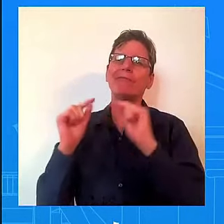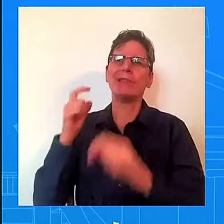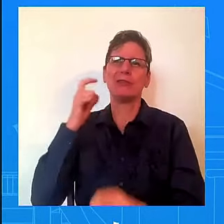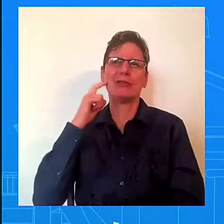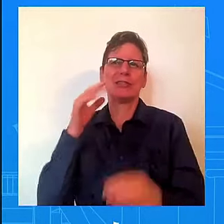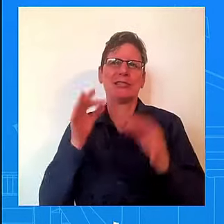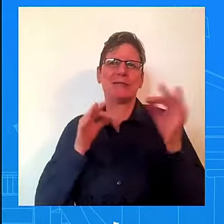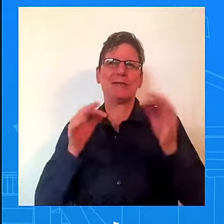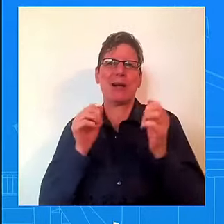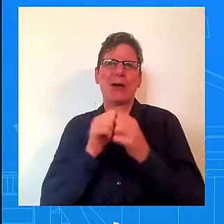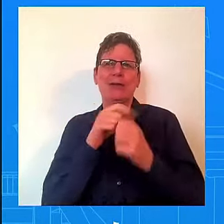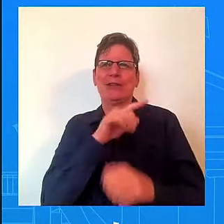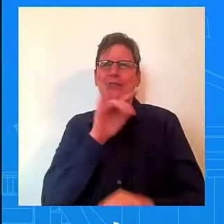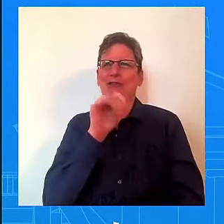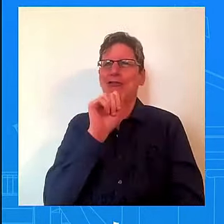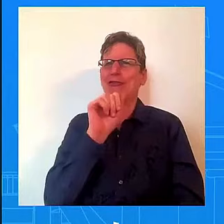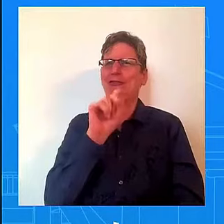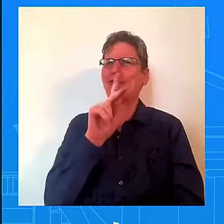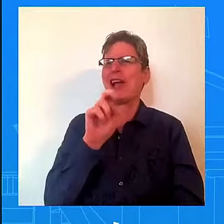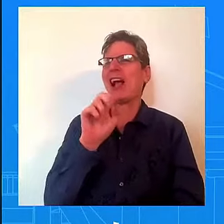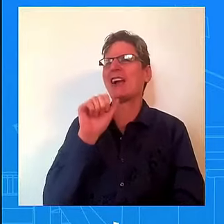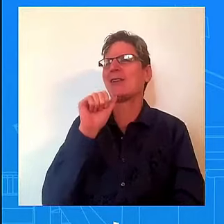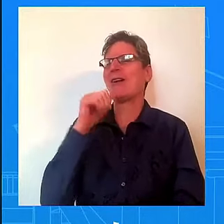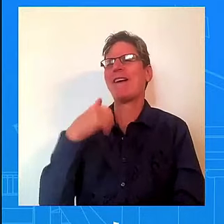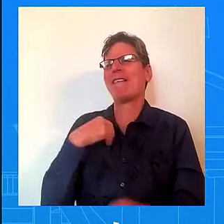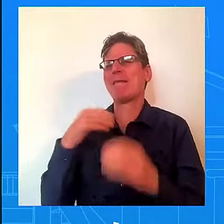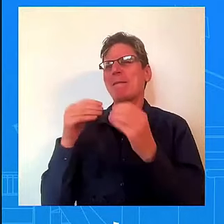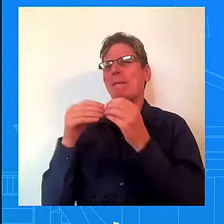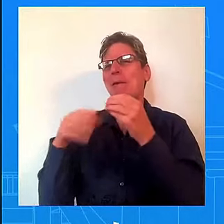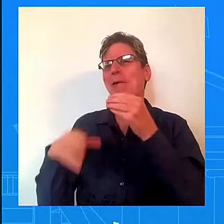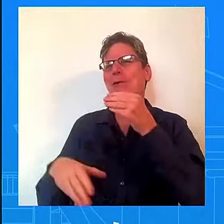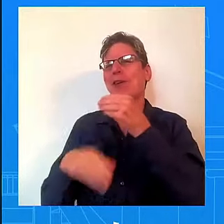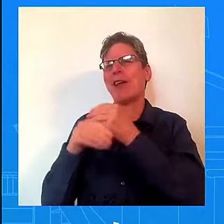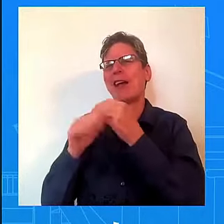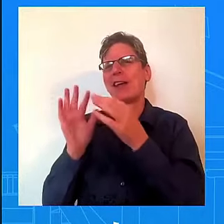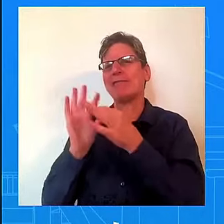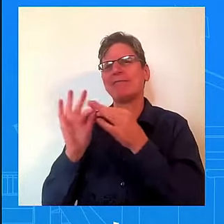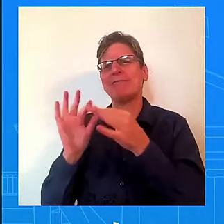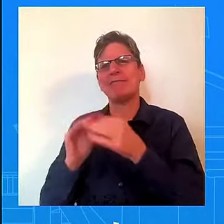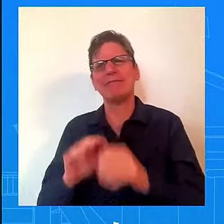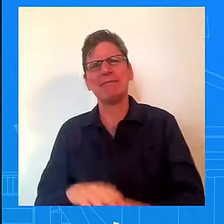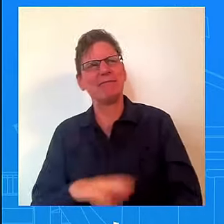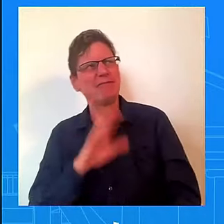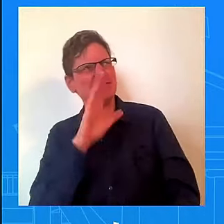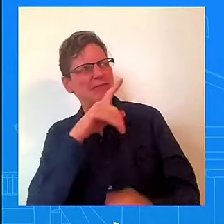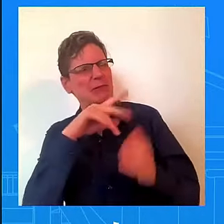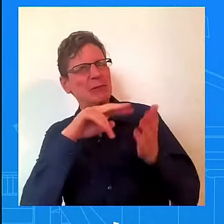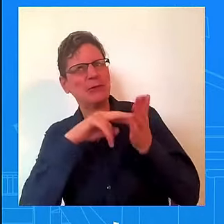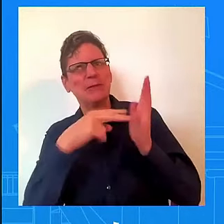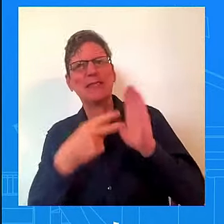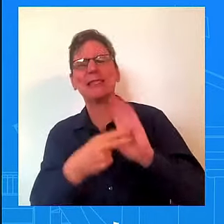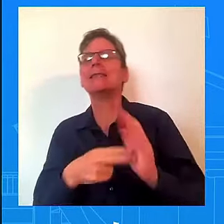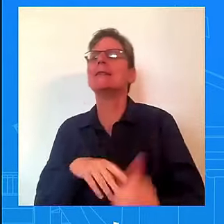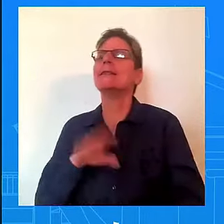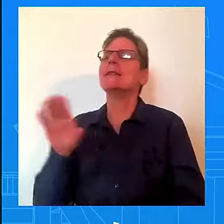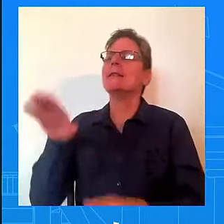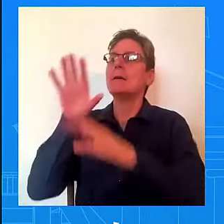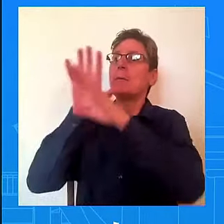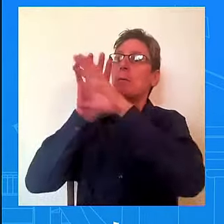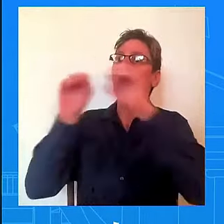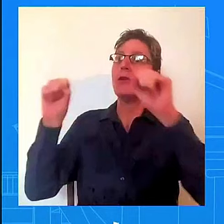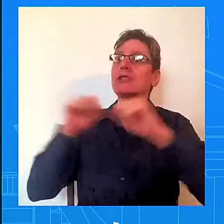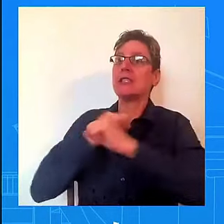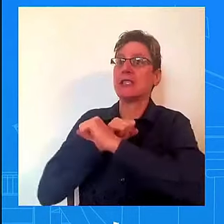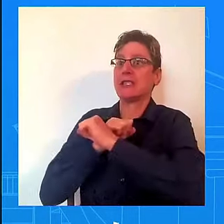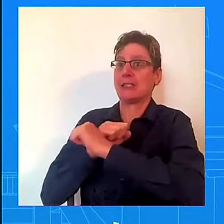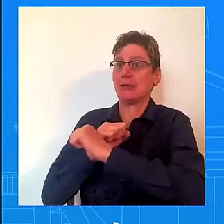But I just don't have anything to share. No, you have to – this is – when it comes to the President's security or any of the principles, Secret Service, you have to